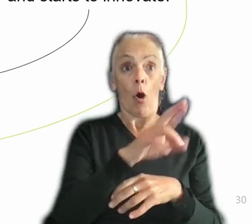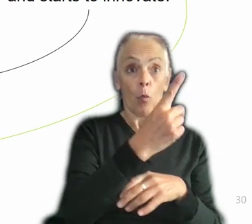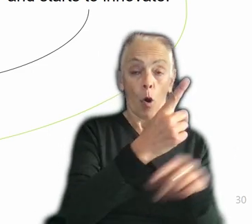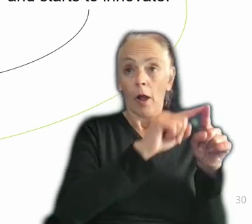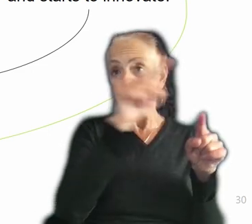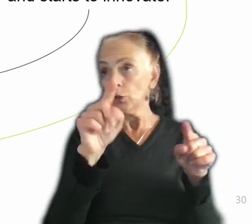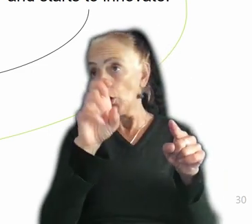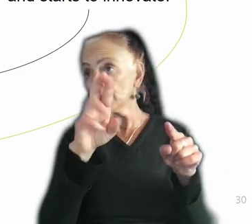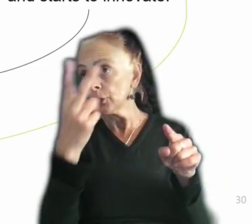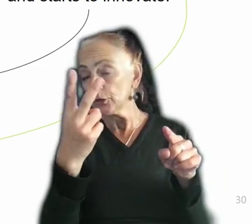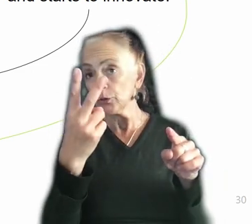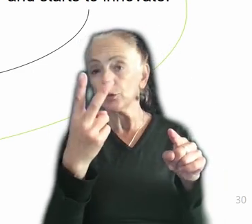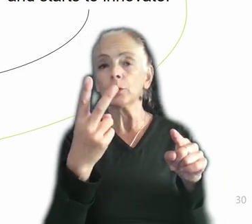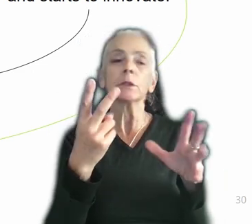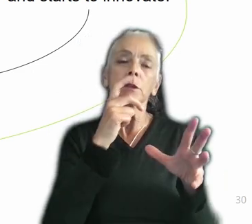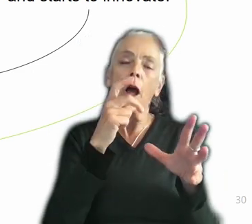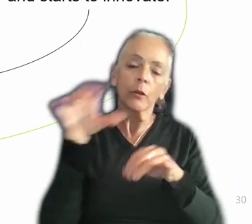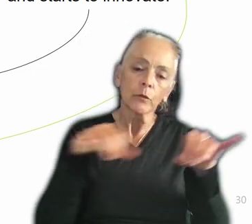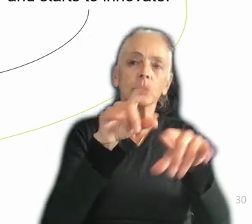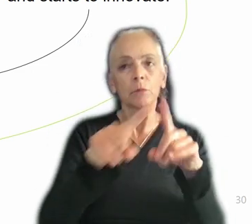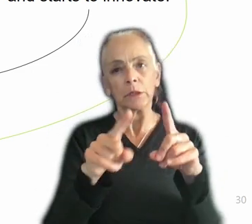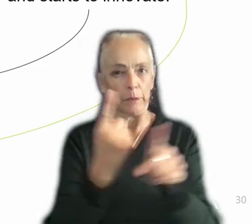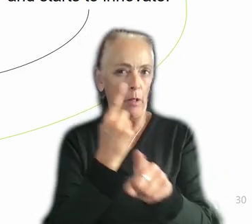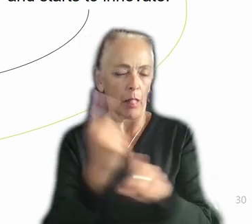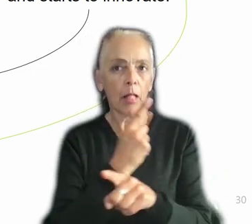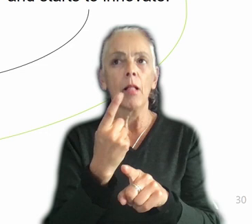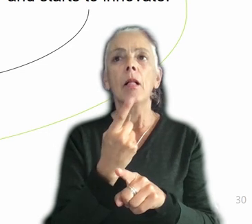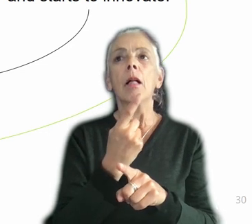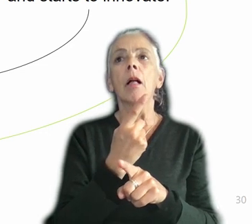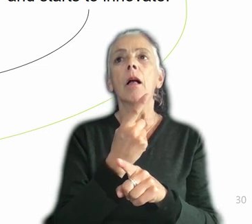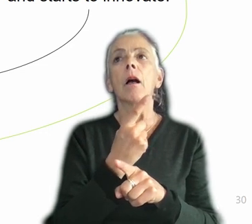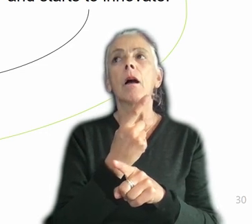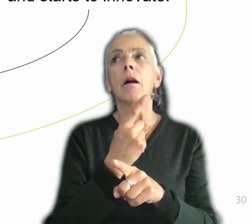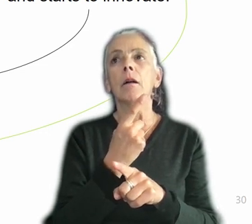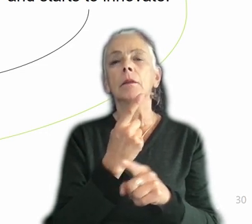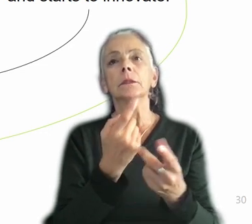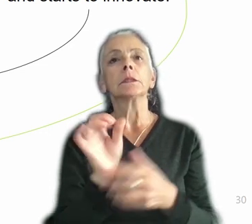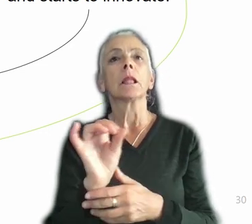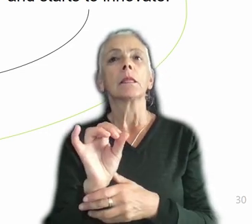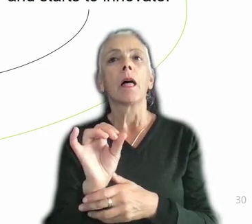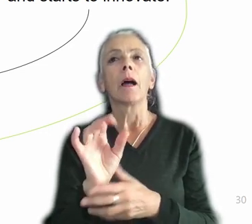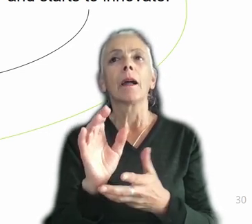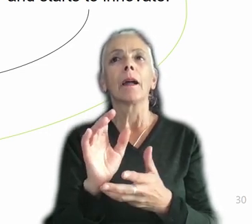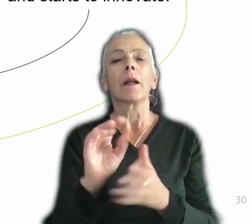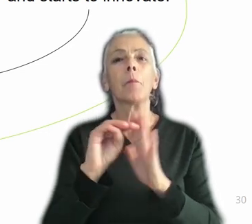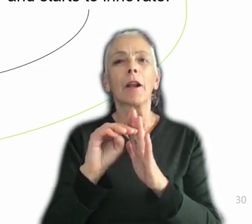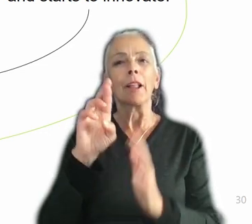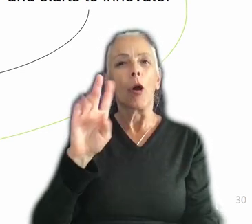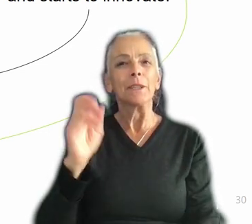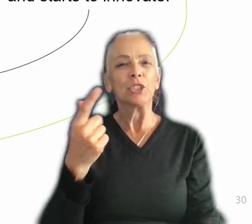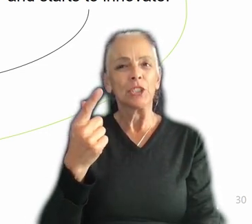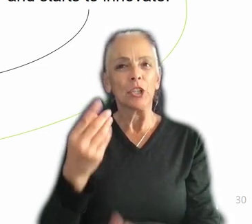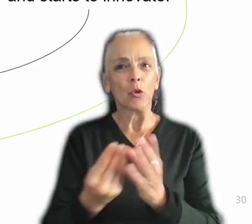plays out for us. It's not universal, but this is sort of typical. It tends to be sort of more like modeling RPG growth, right? Which is a lot of fun